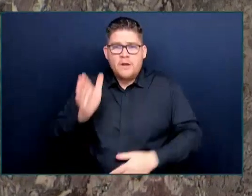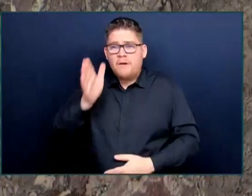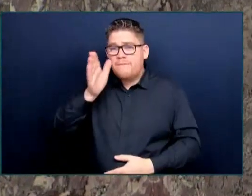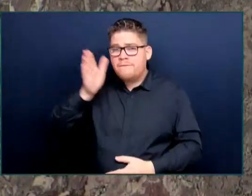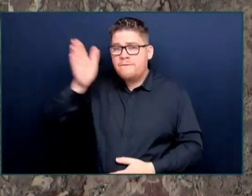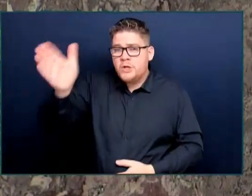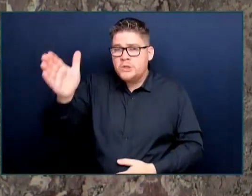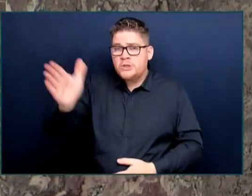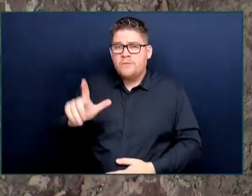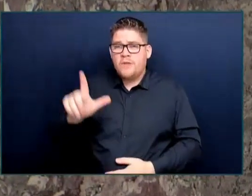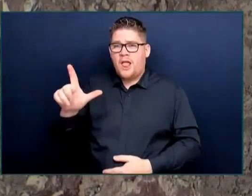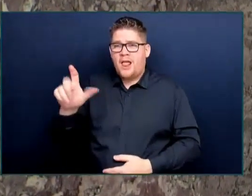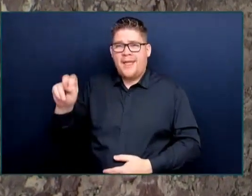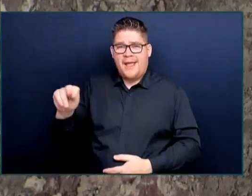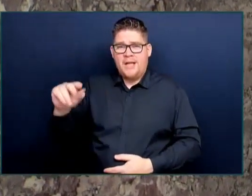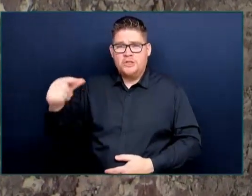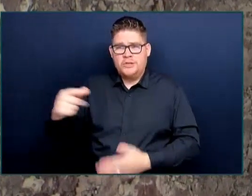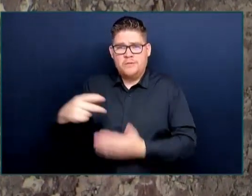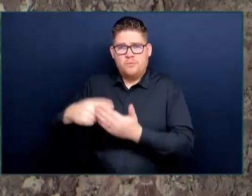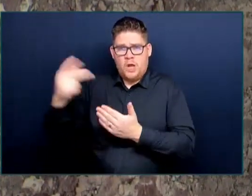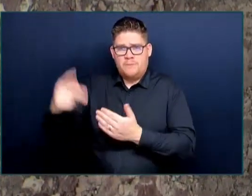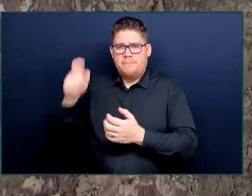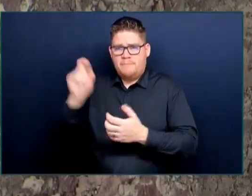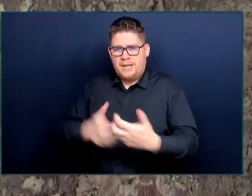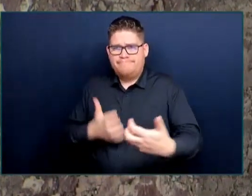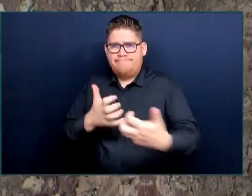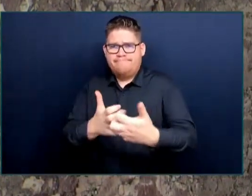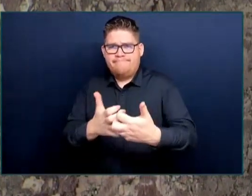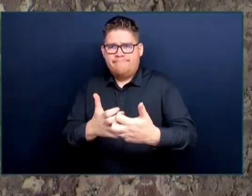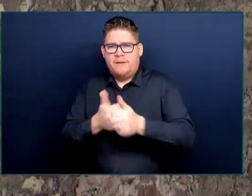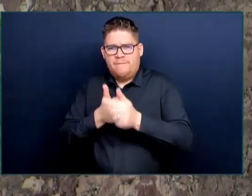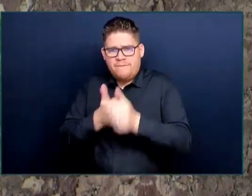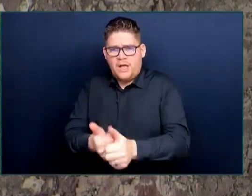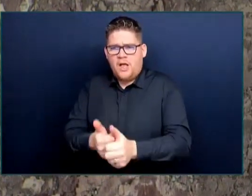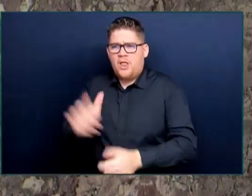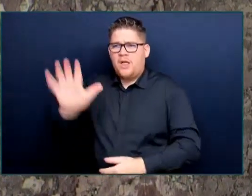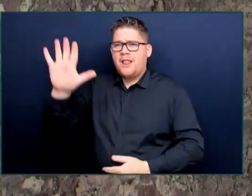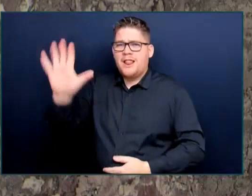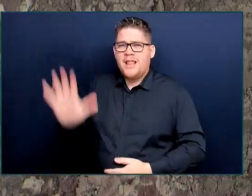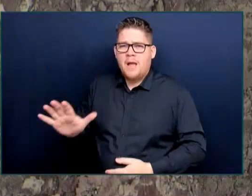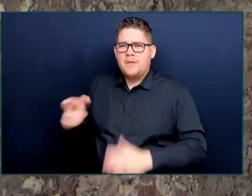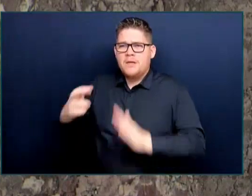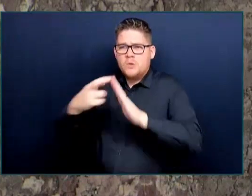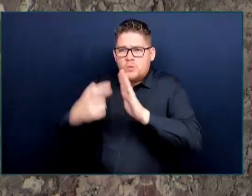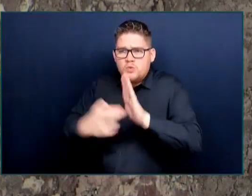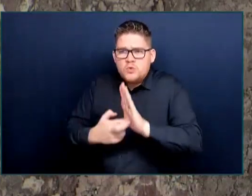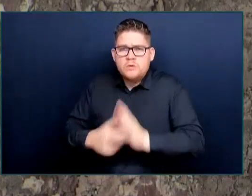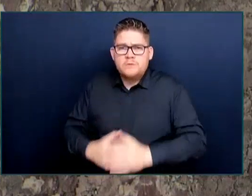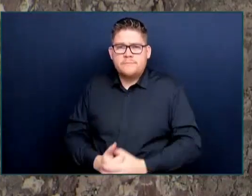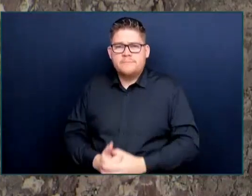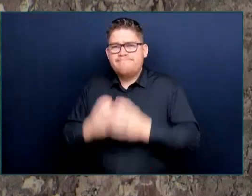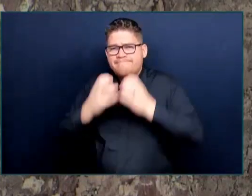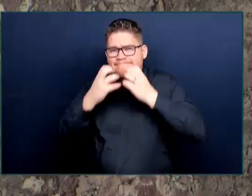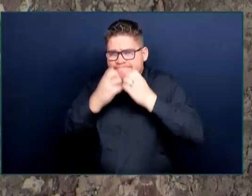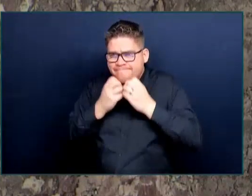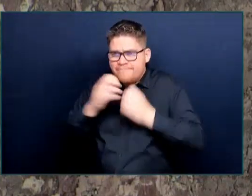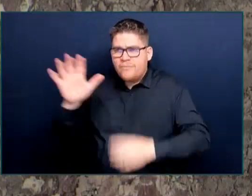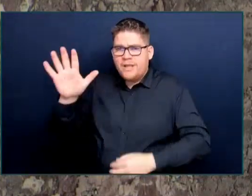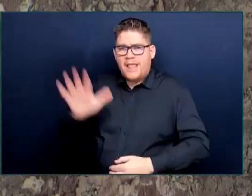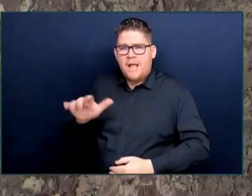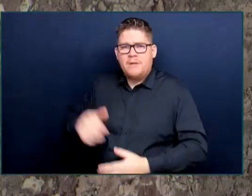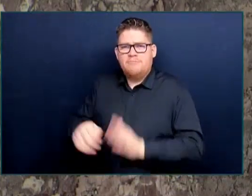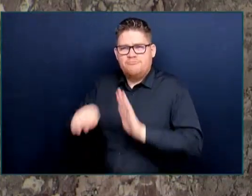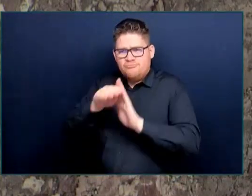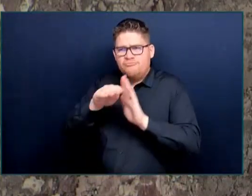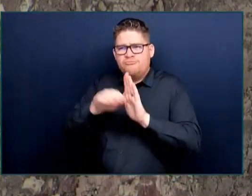We have said this over and over again. The Premier has backed this up. It has been a strong part of the message from our government. We are going to continue